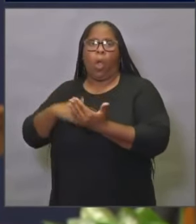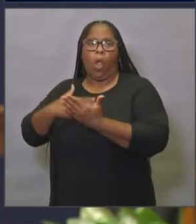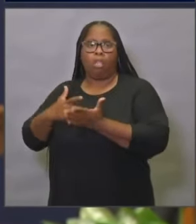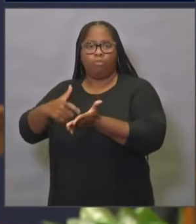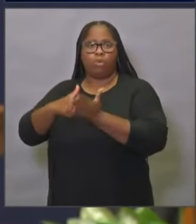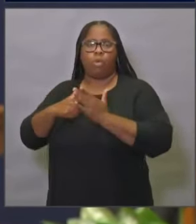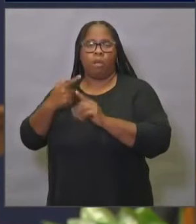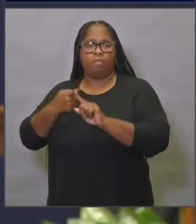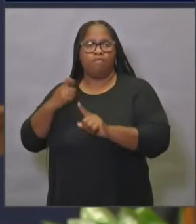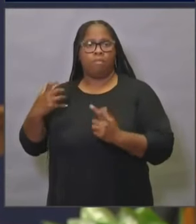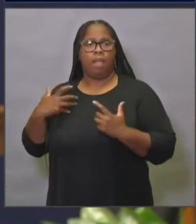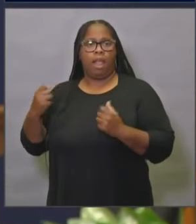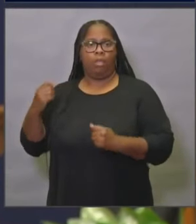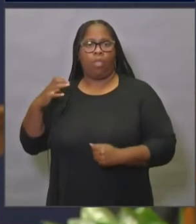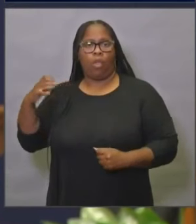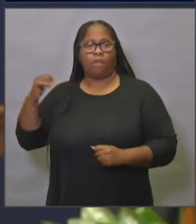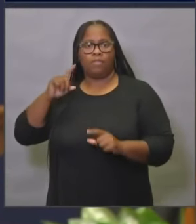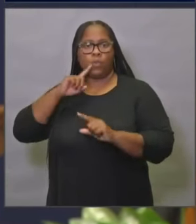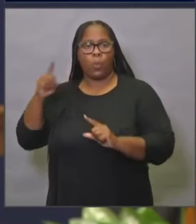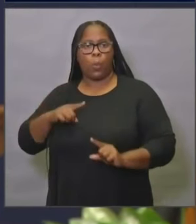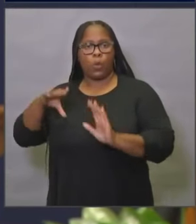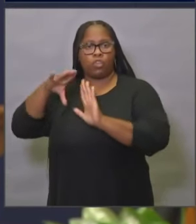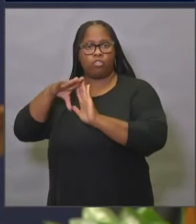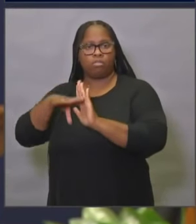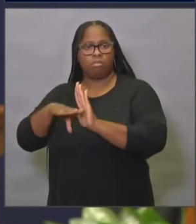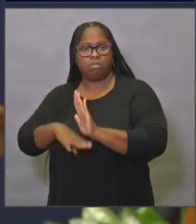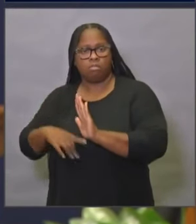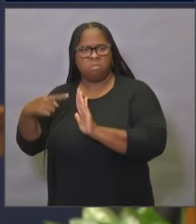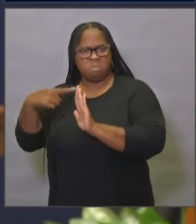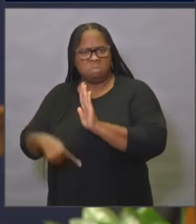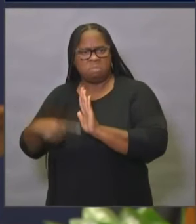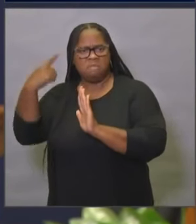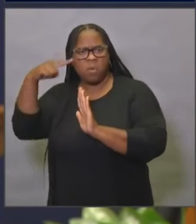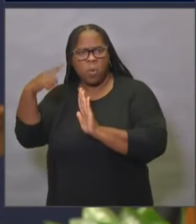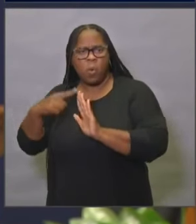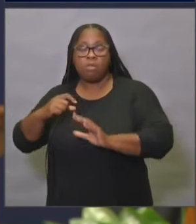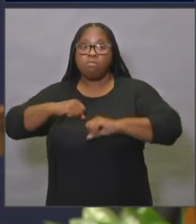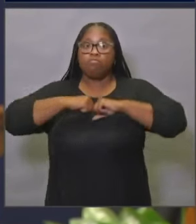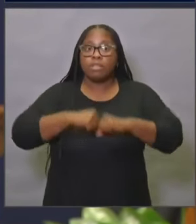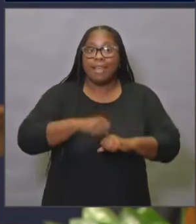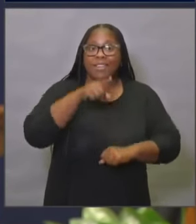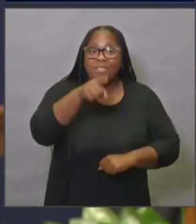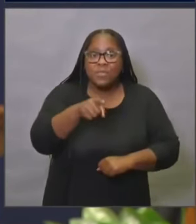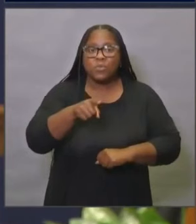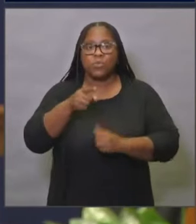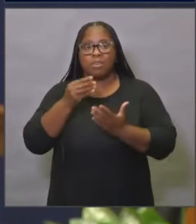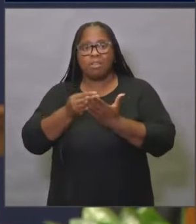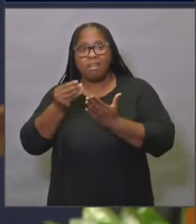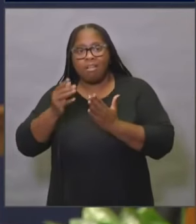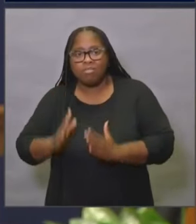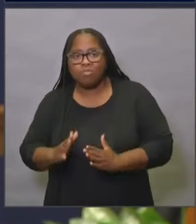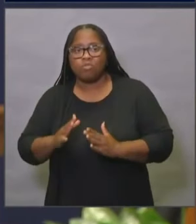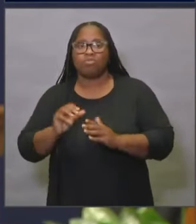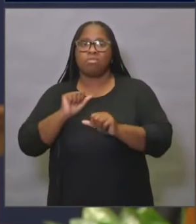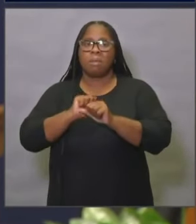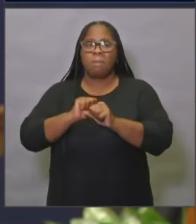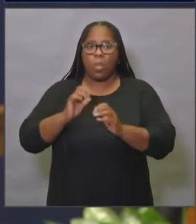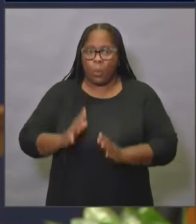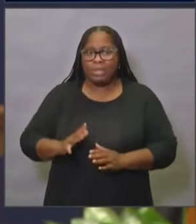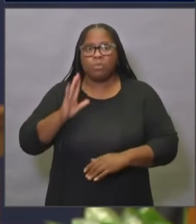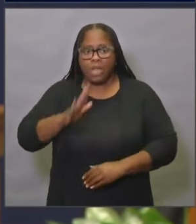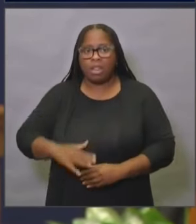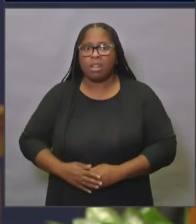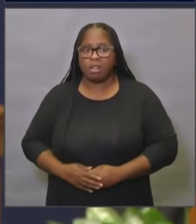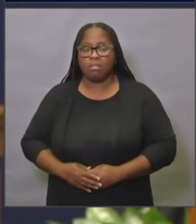Orders. These requirements are in place to protect you, your employees, and your customers. It also means